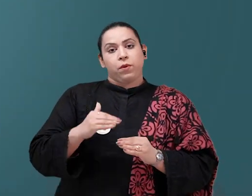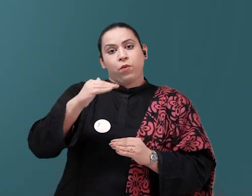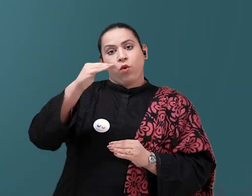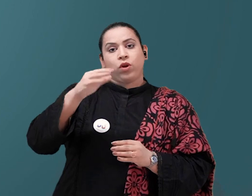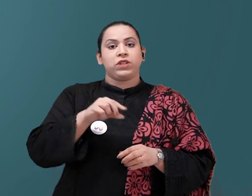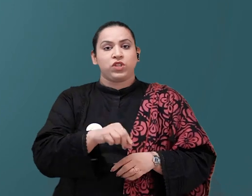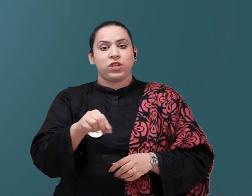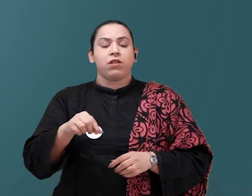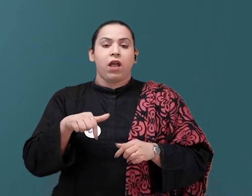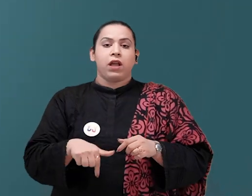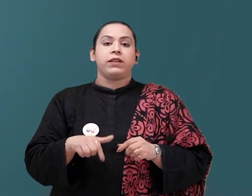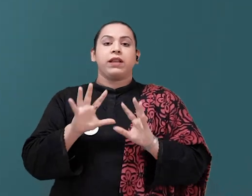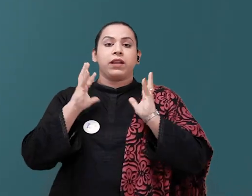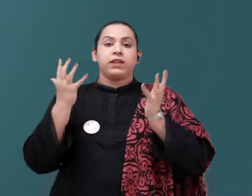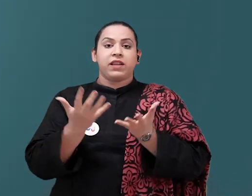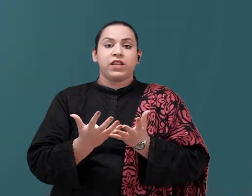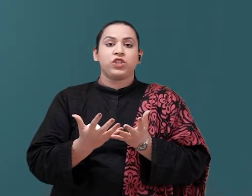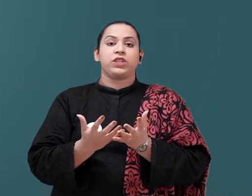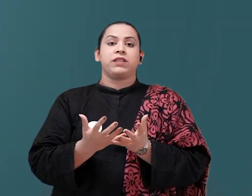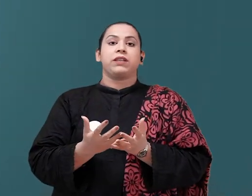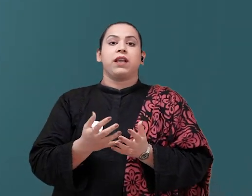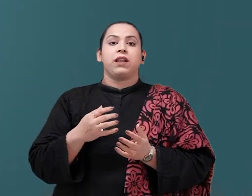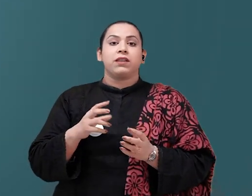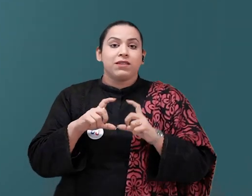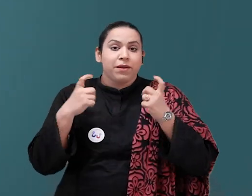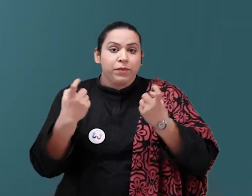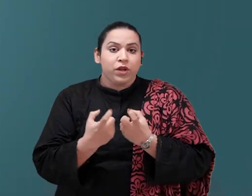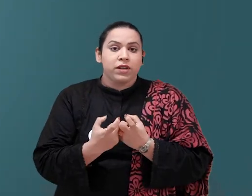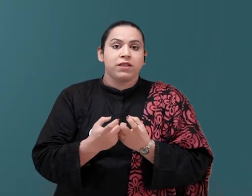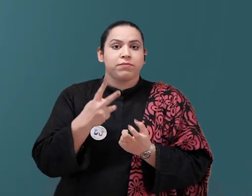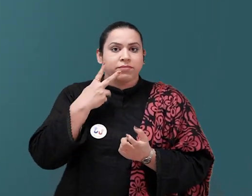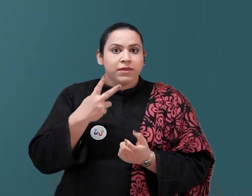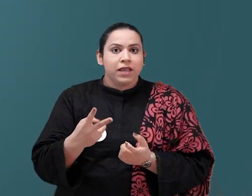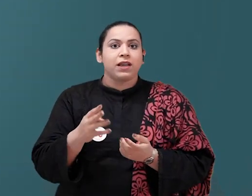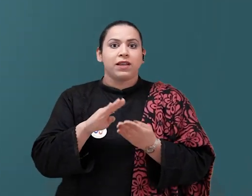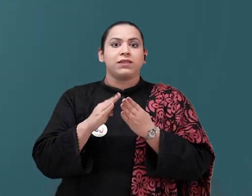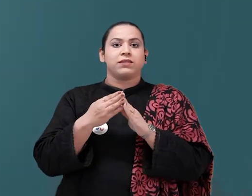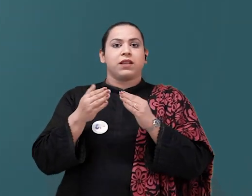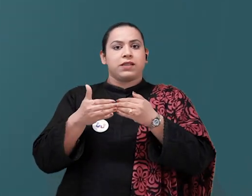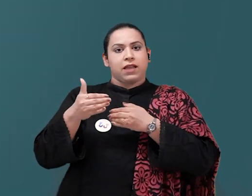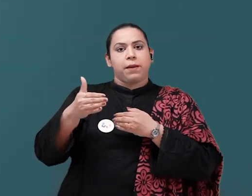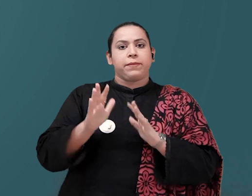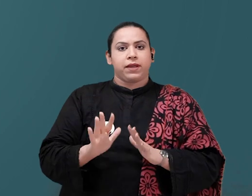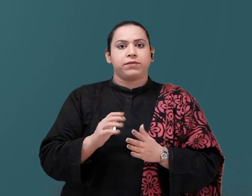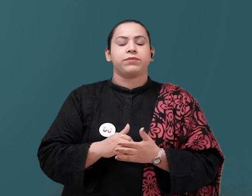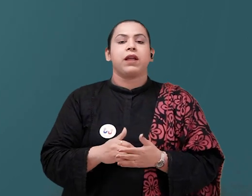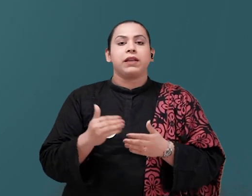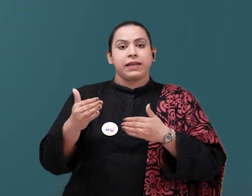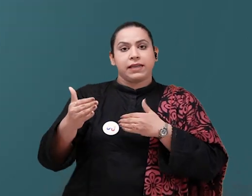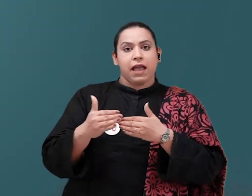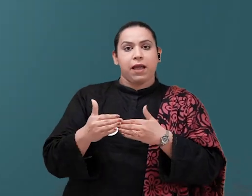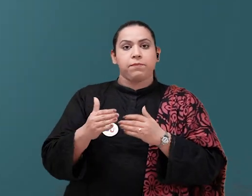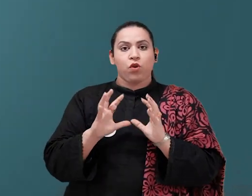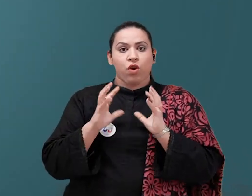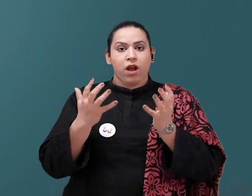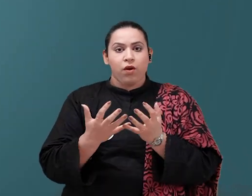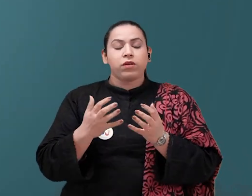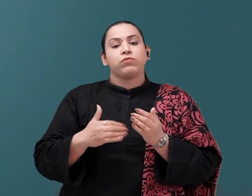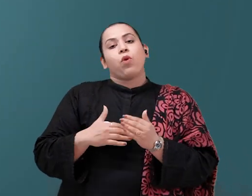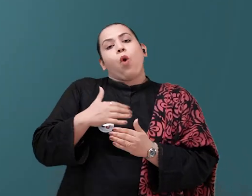gap now. But, we will need more people to cover They will step into They will discover